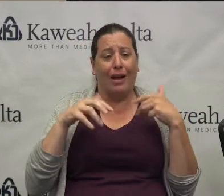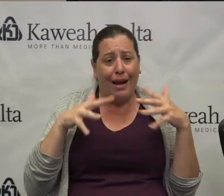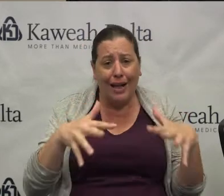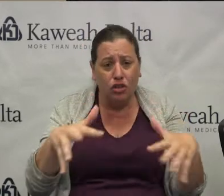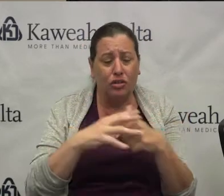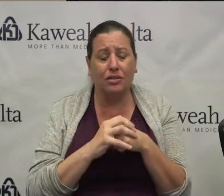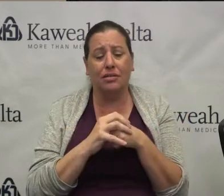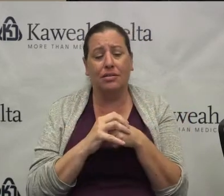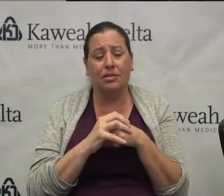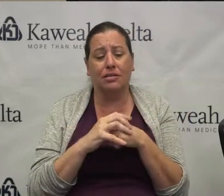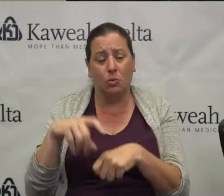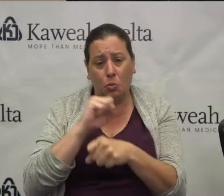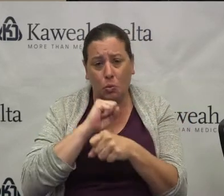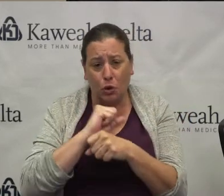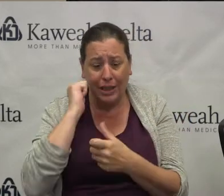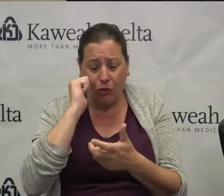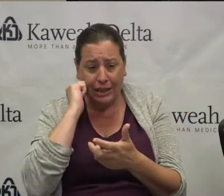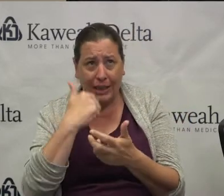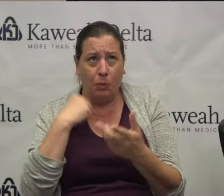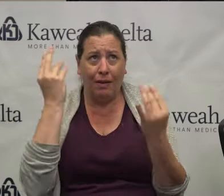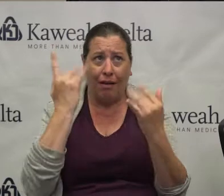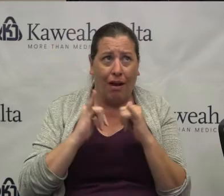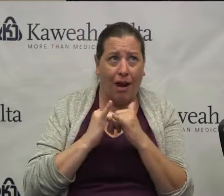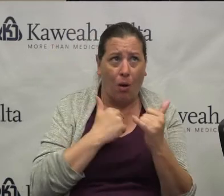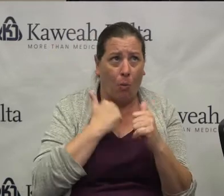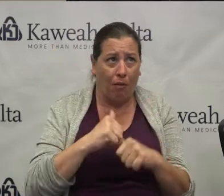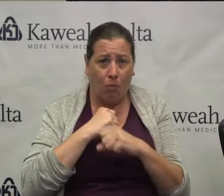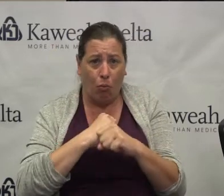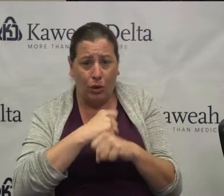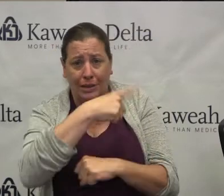You know, every day we're thinking about how can we protect them more.